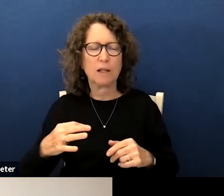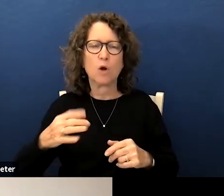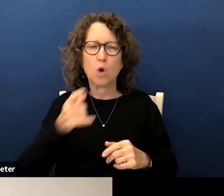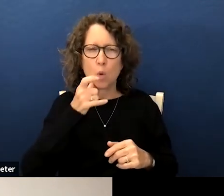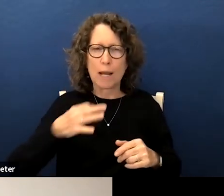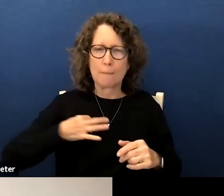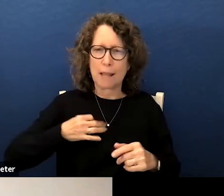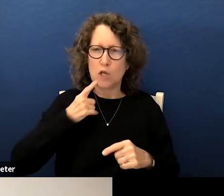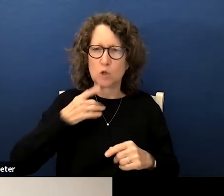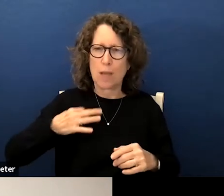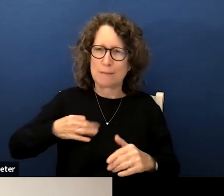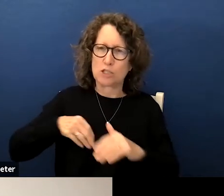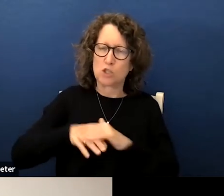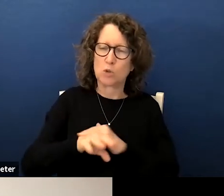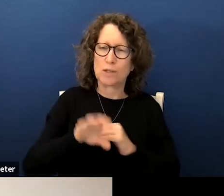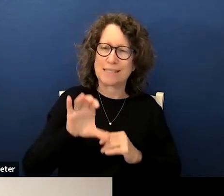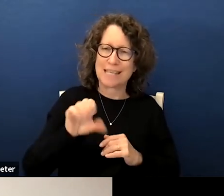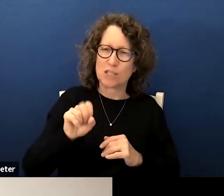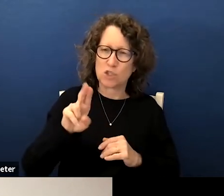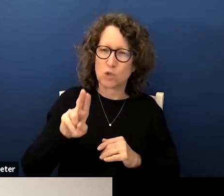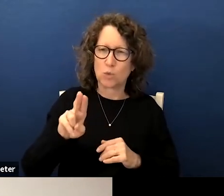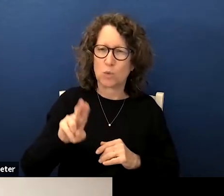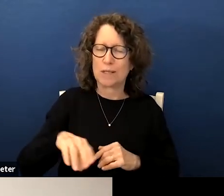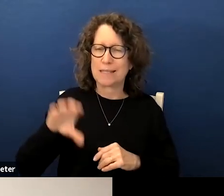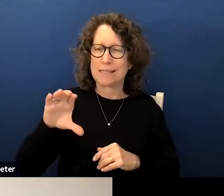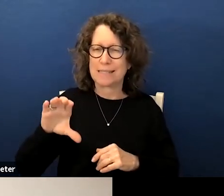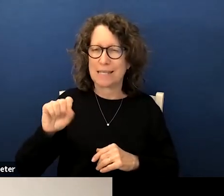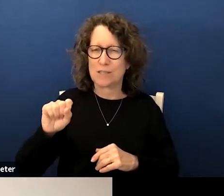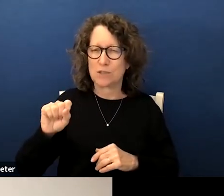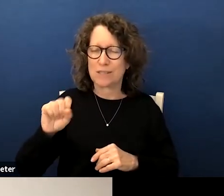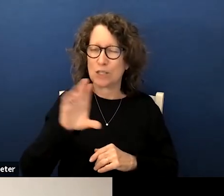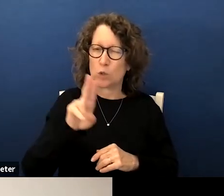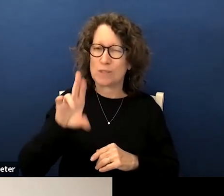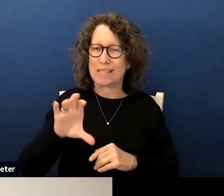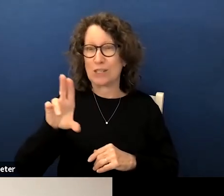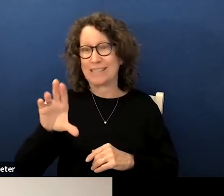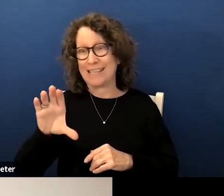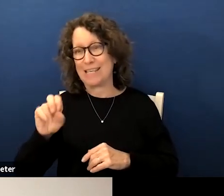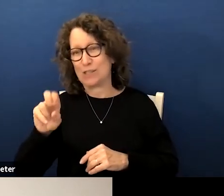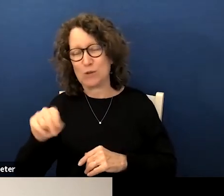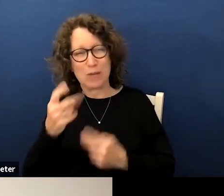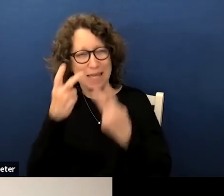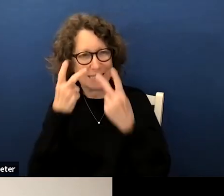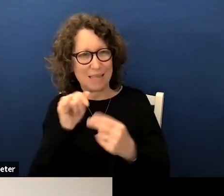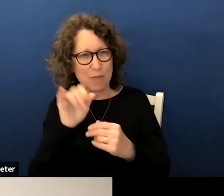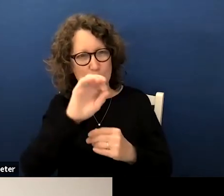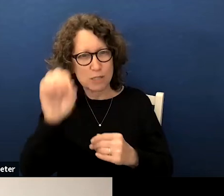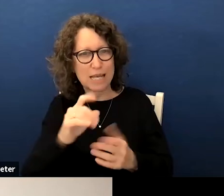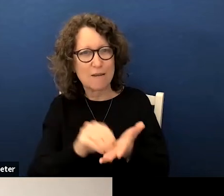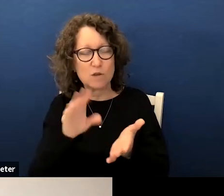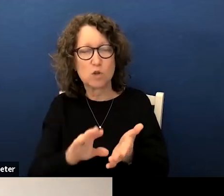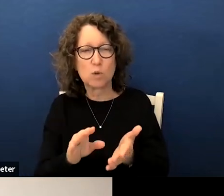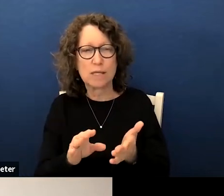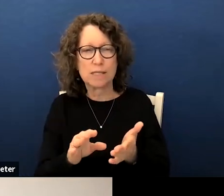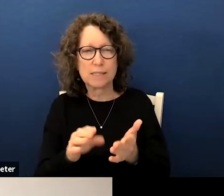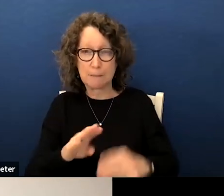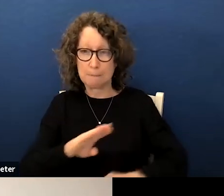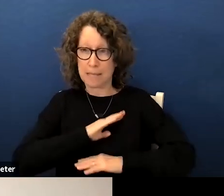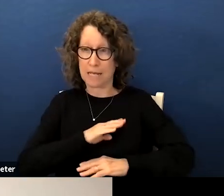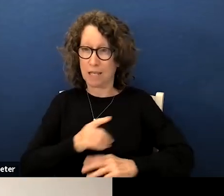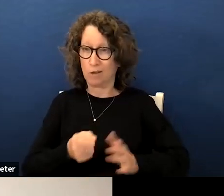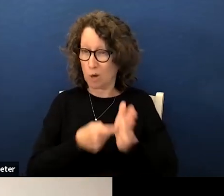admission to the uccsu system and here in navy you see the percent of students meeting requirements